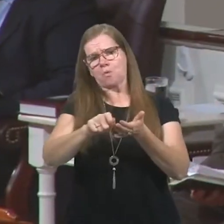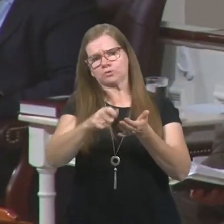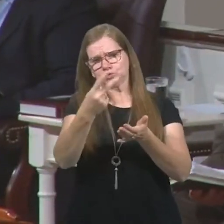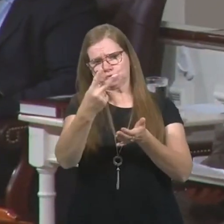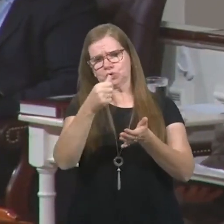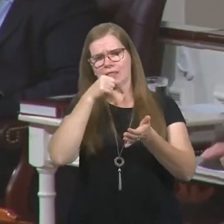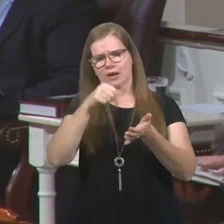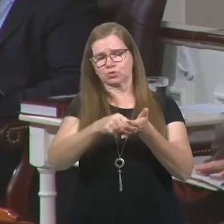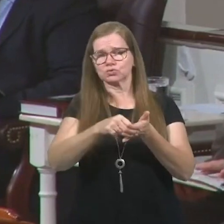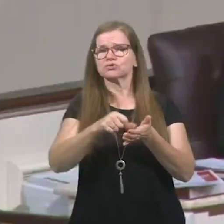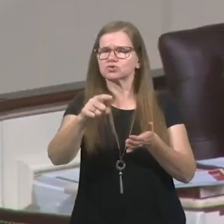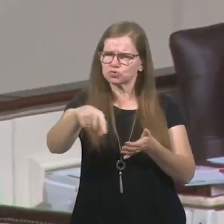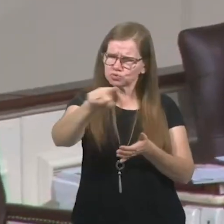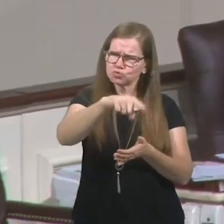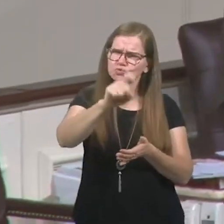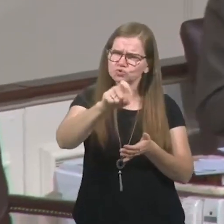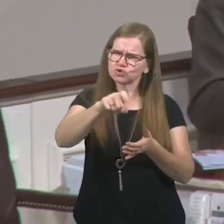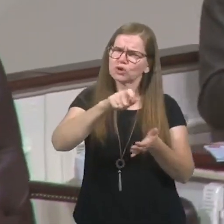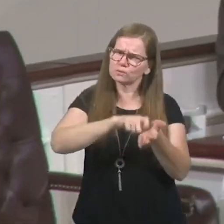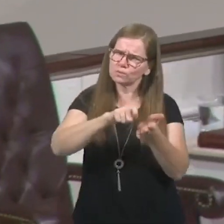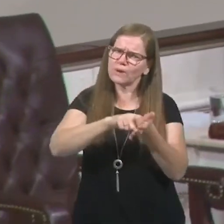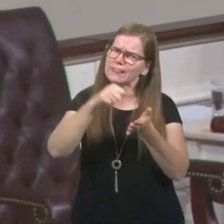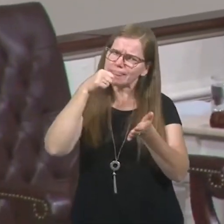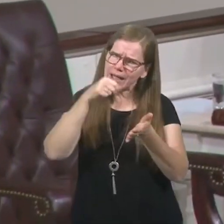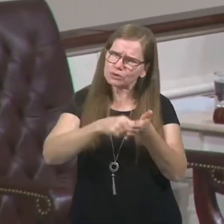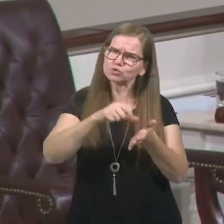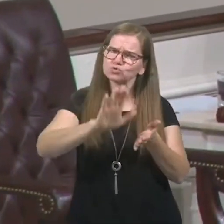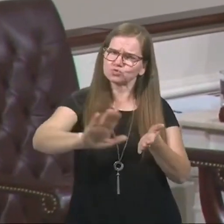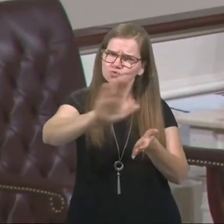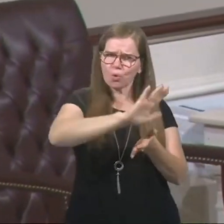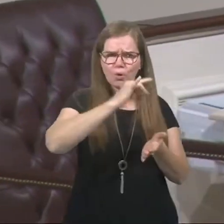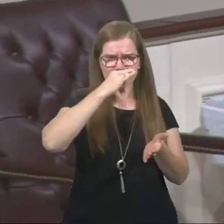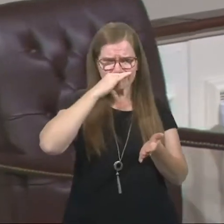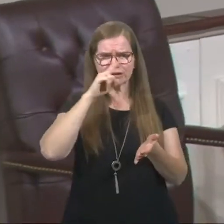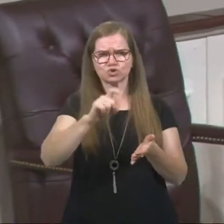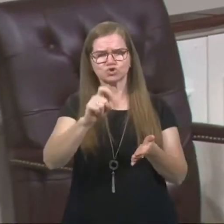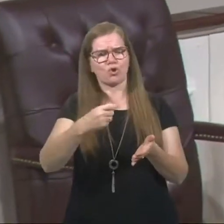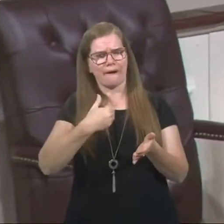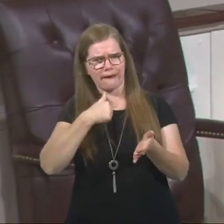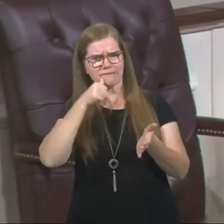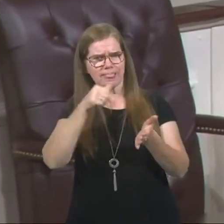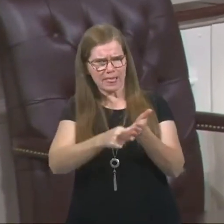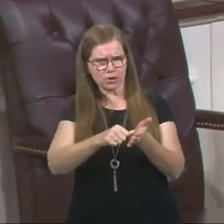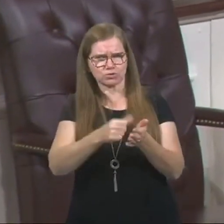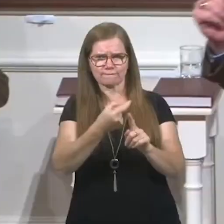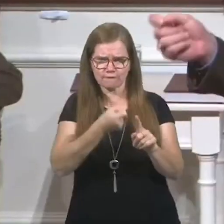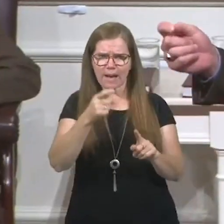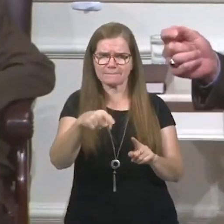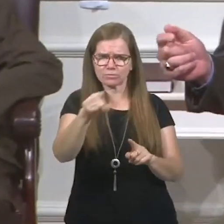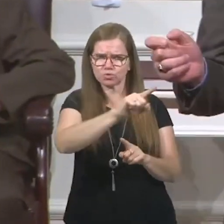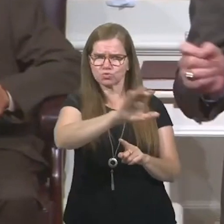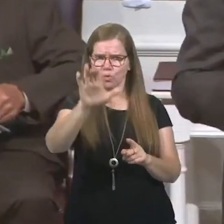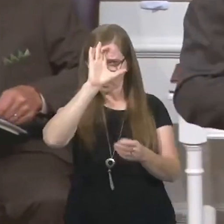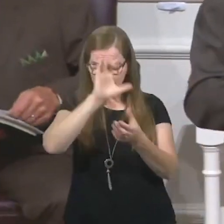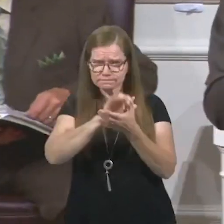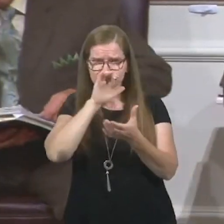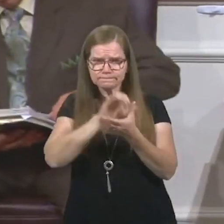ought to write letters. You ought to write some notes. You ought to write some letters. Your kids ought to have letters from you. Your spouse ought to have letters